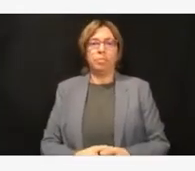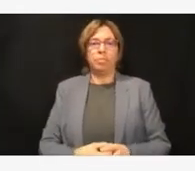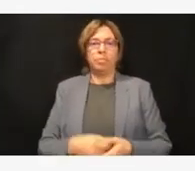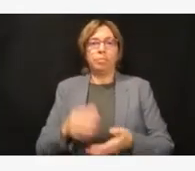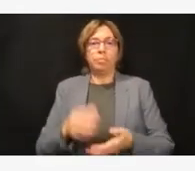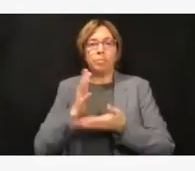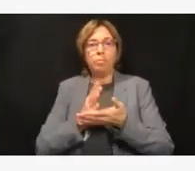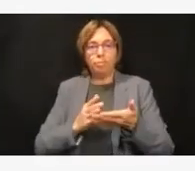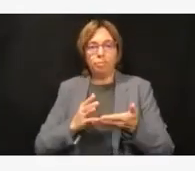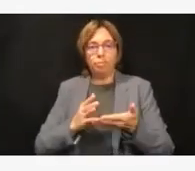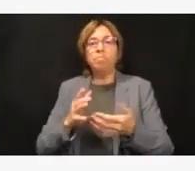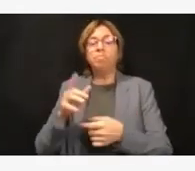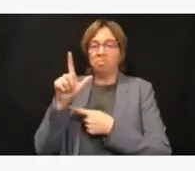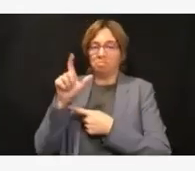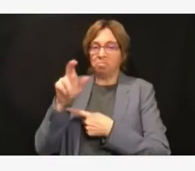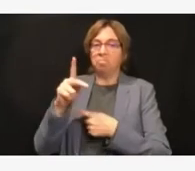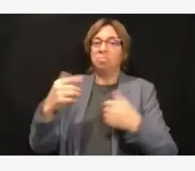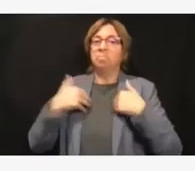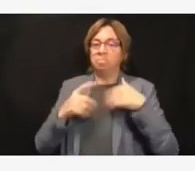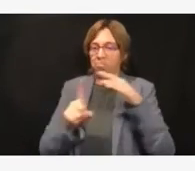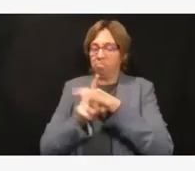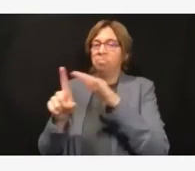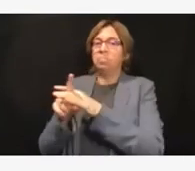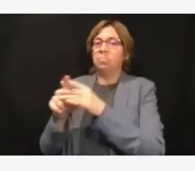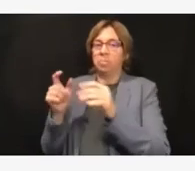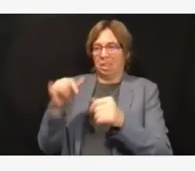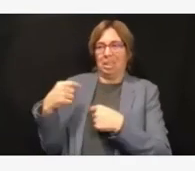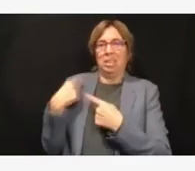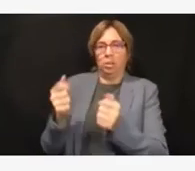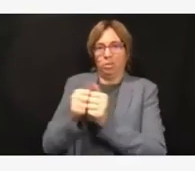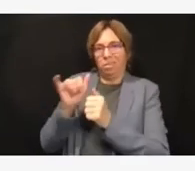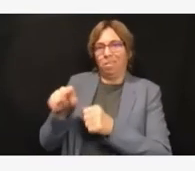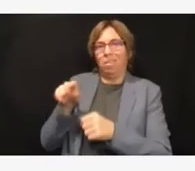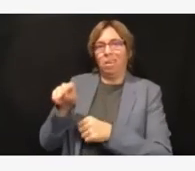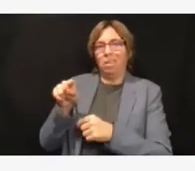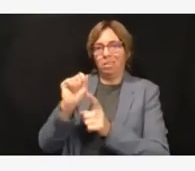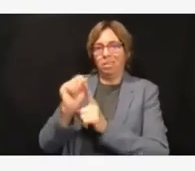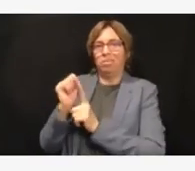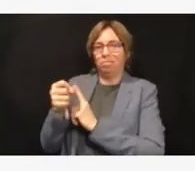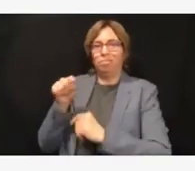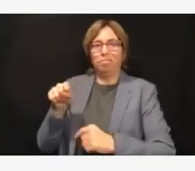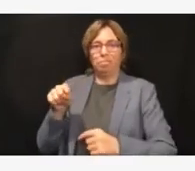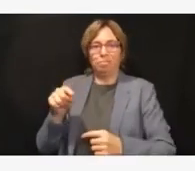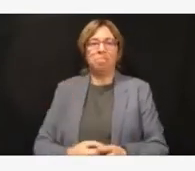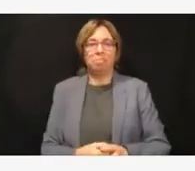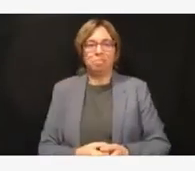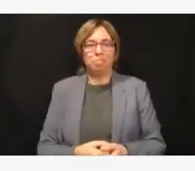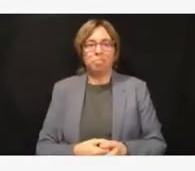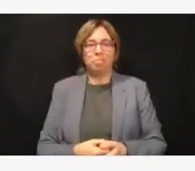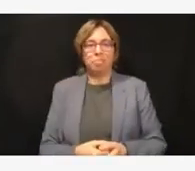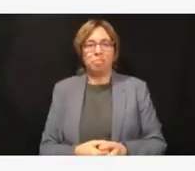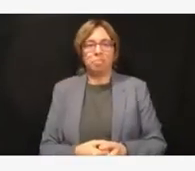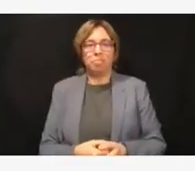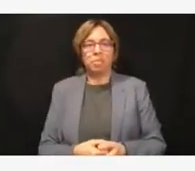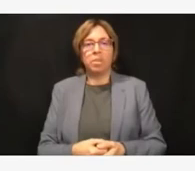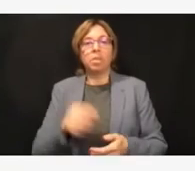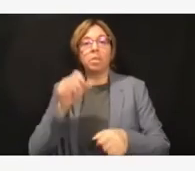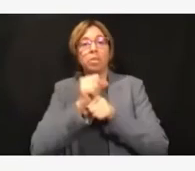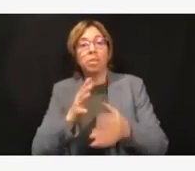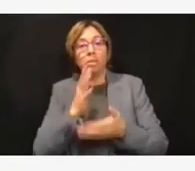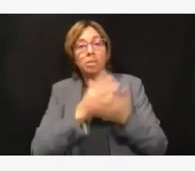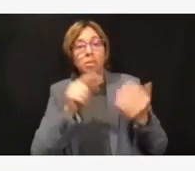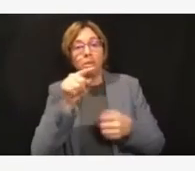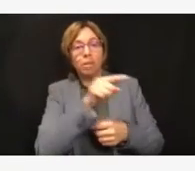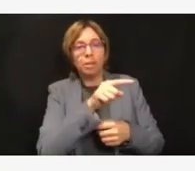go to the healthcare providers in the state who innovated and collaborated and applied